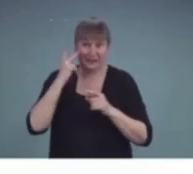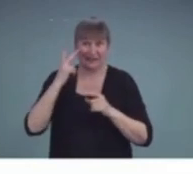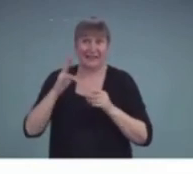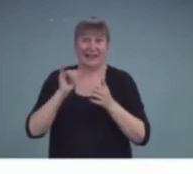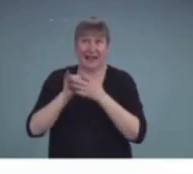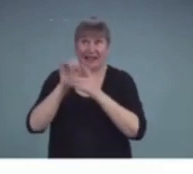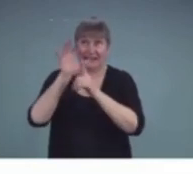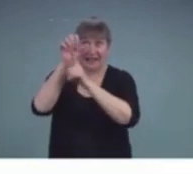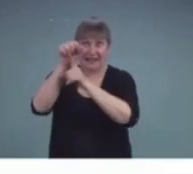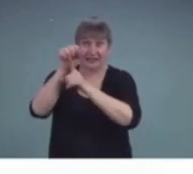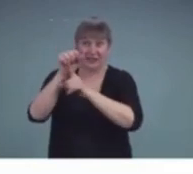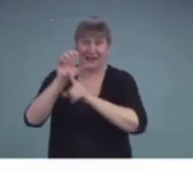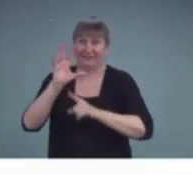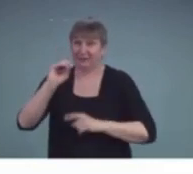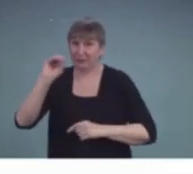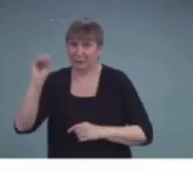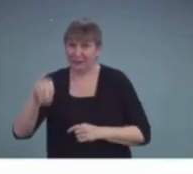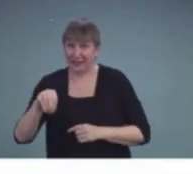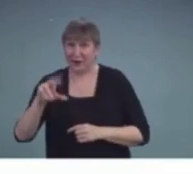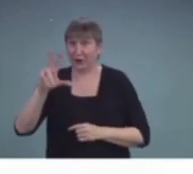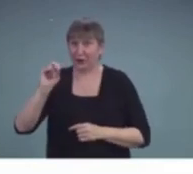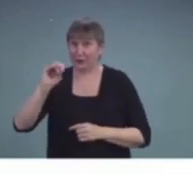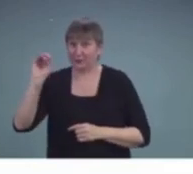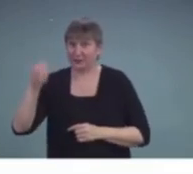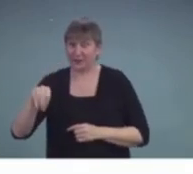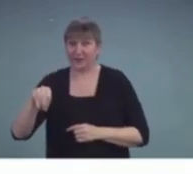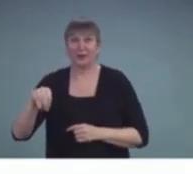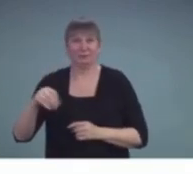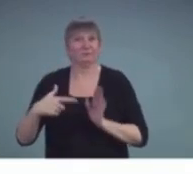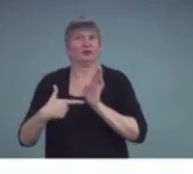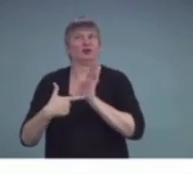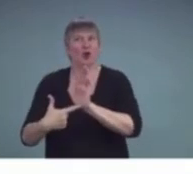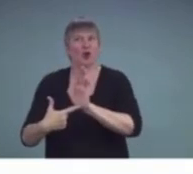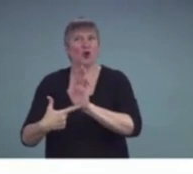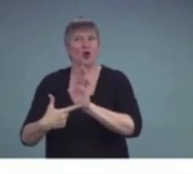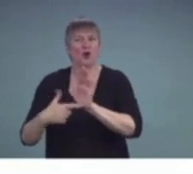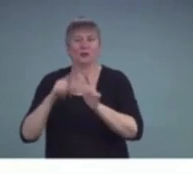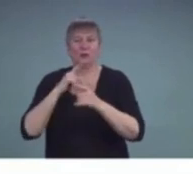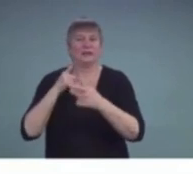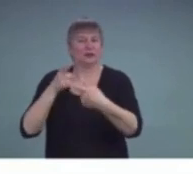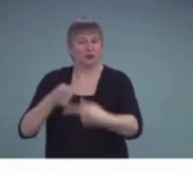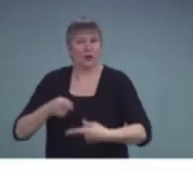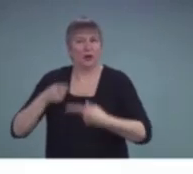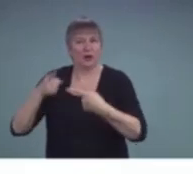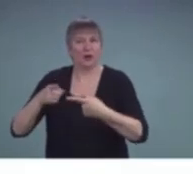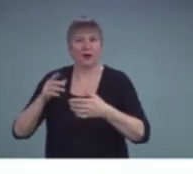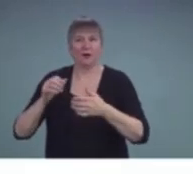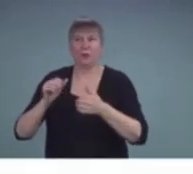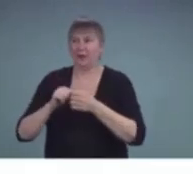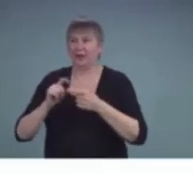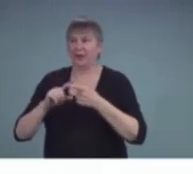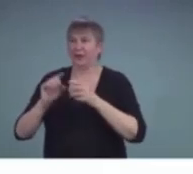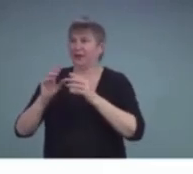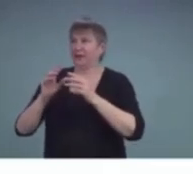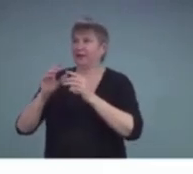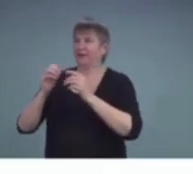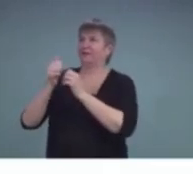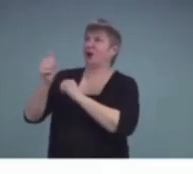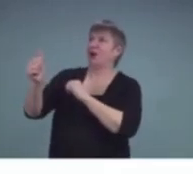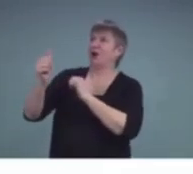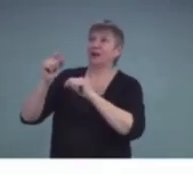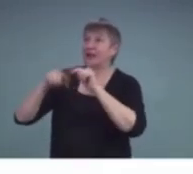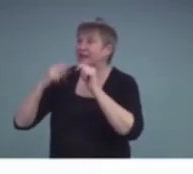50% correct and 30% correct really show how he struggles when those situations occur in his